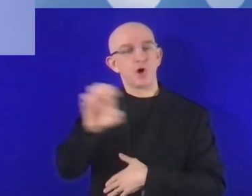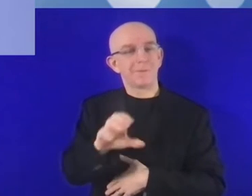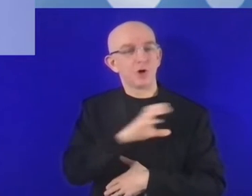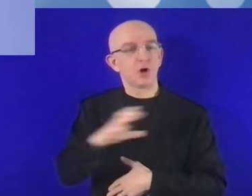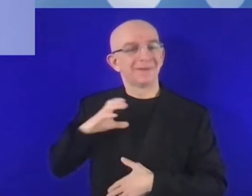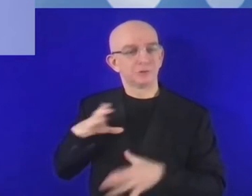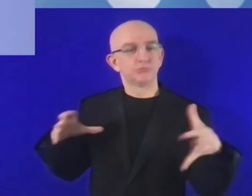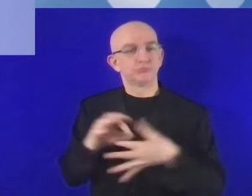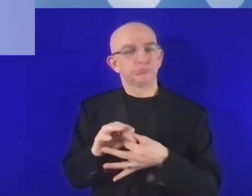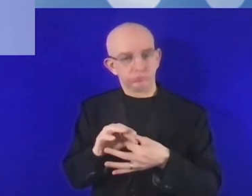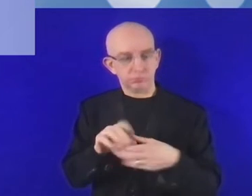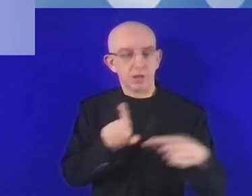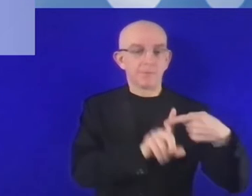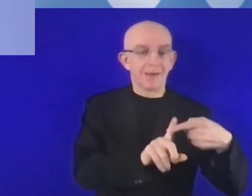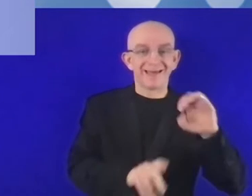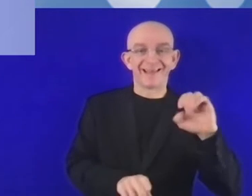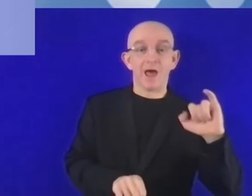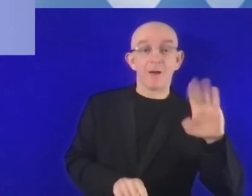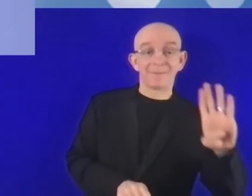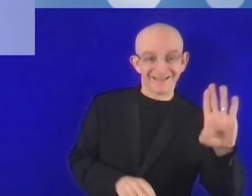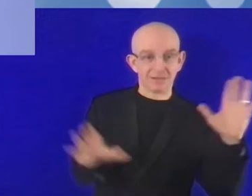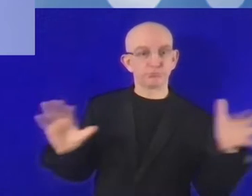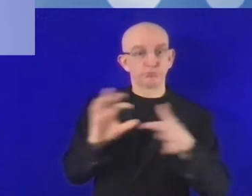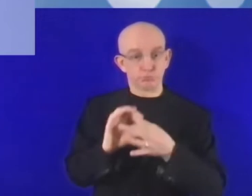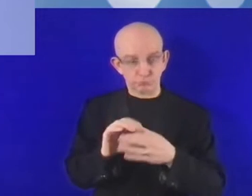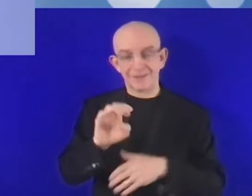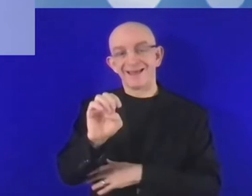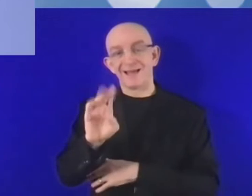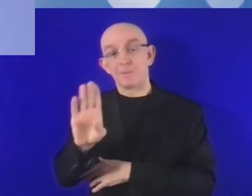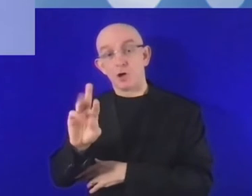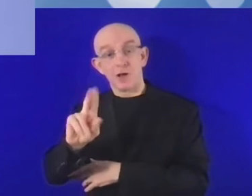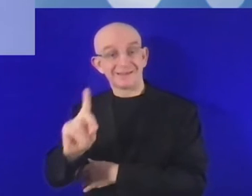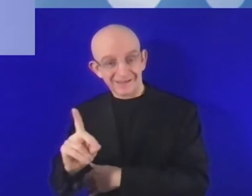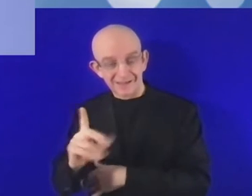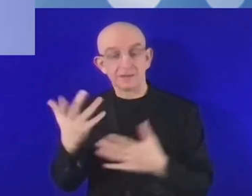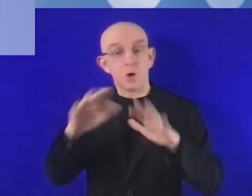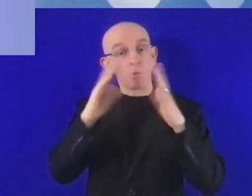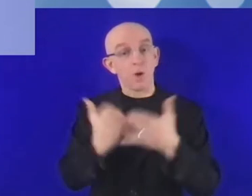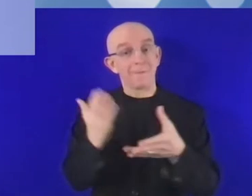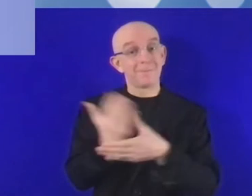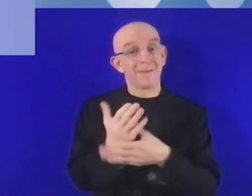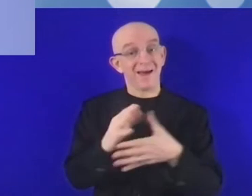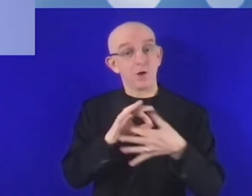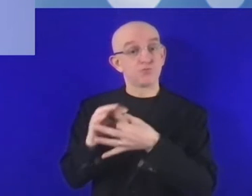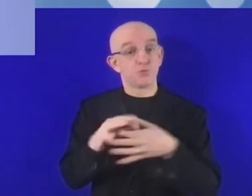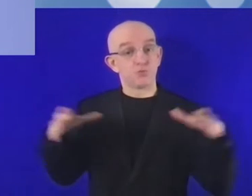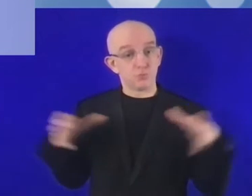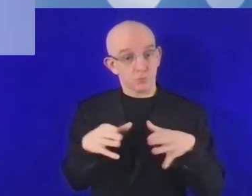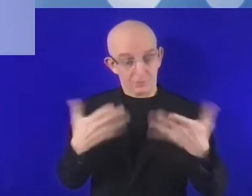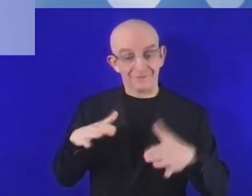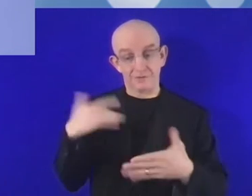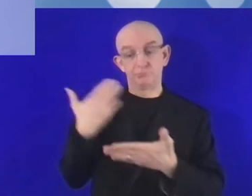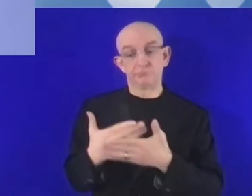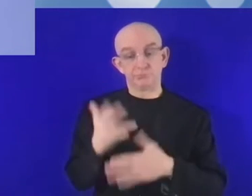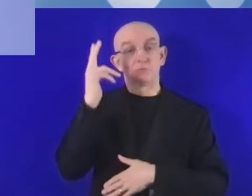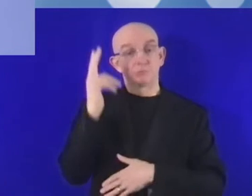digital innovation and scale-up initiative. And we, as the EIB Group, we are